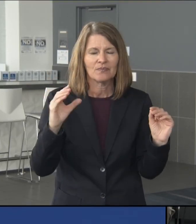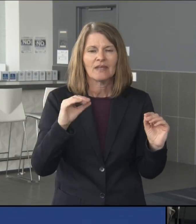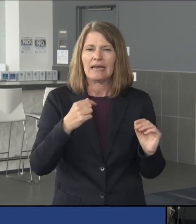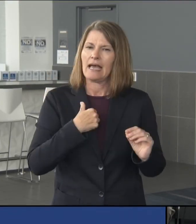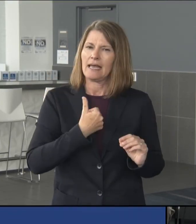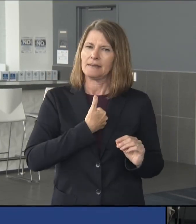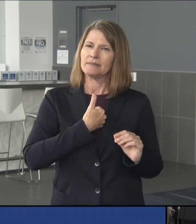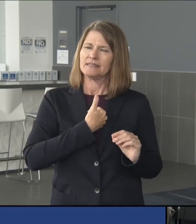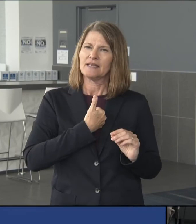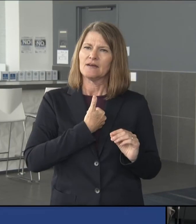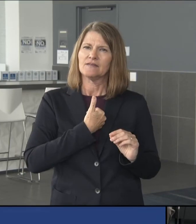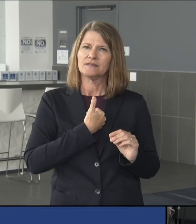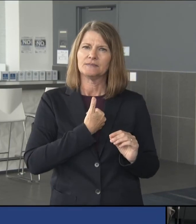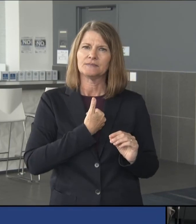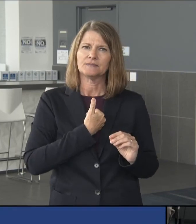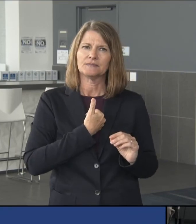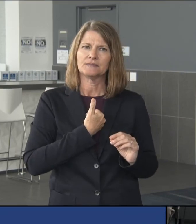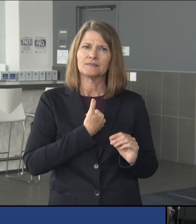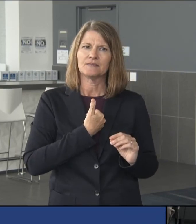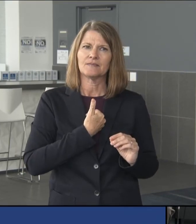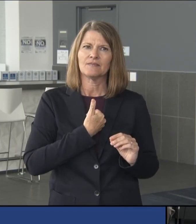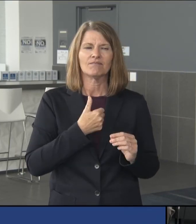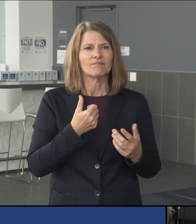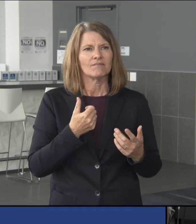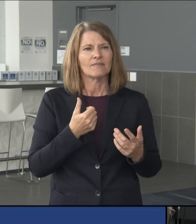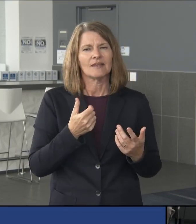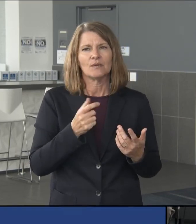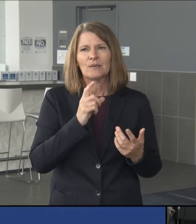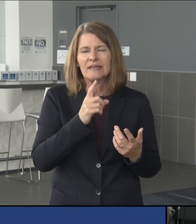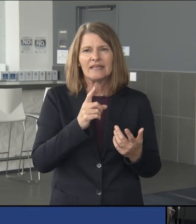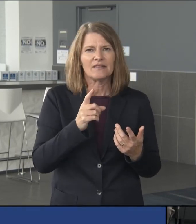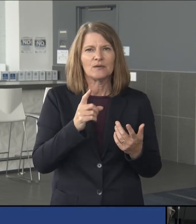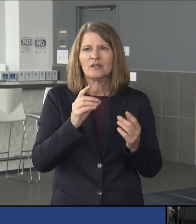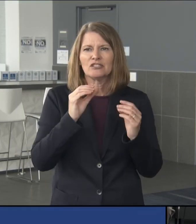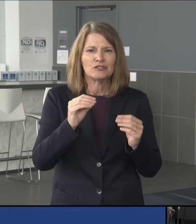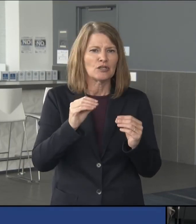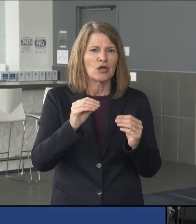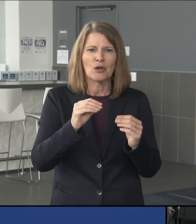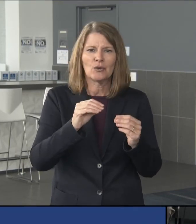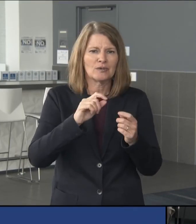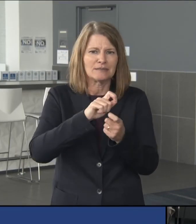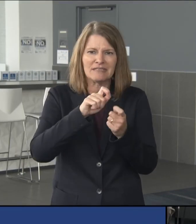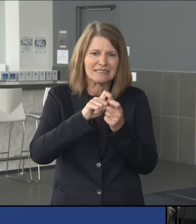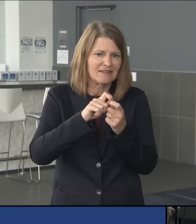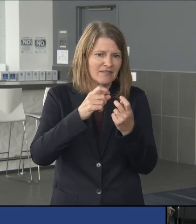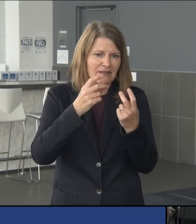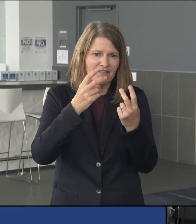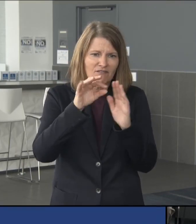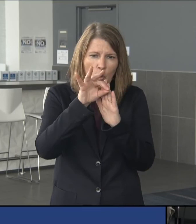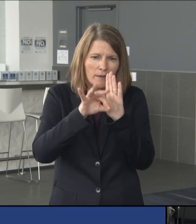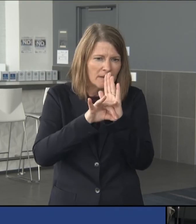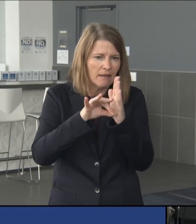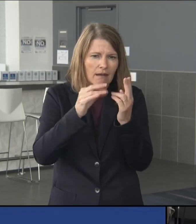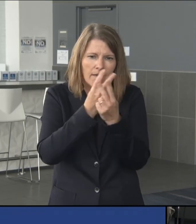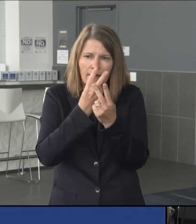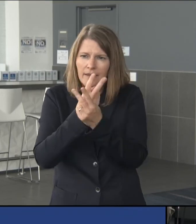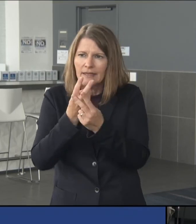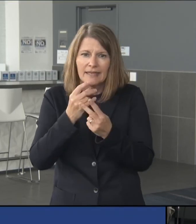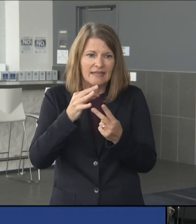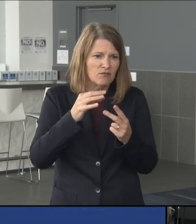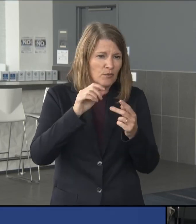personally looked at, this wasn't necessarily, there was no algorithm that said, which we hit this, we get, we get to, to opening.